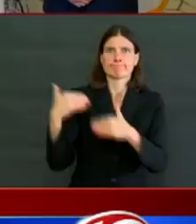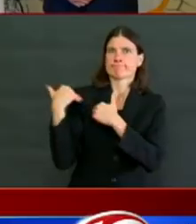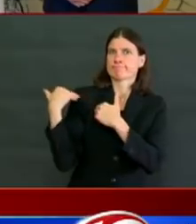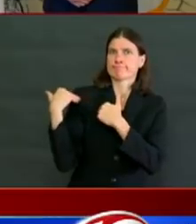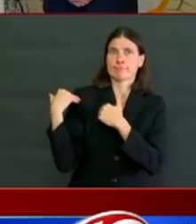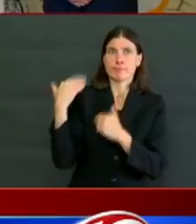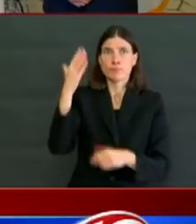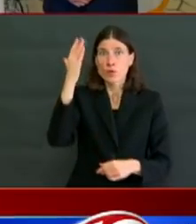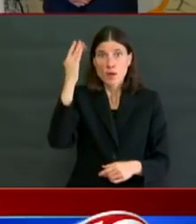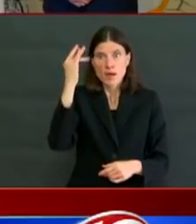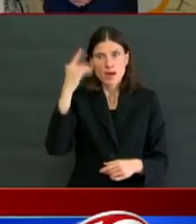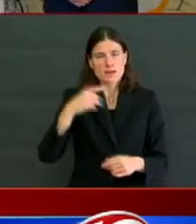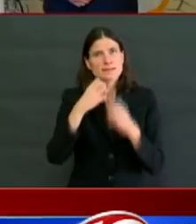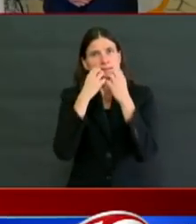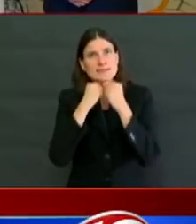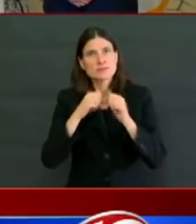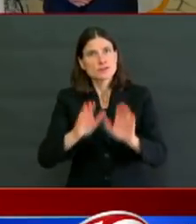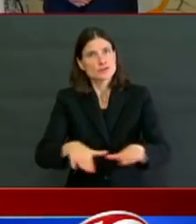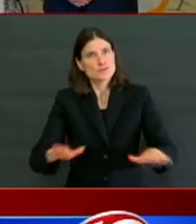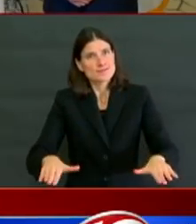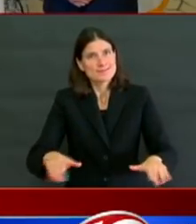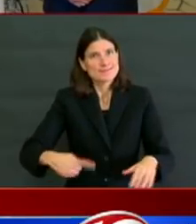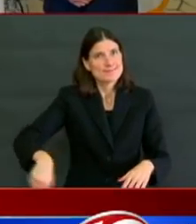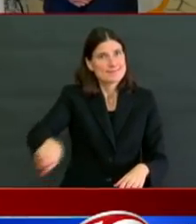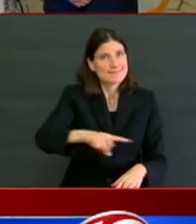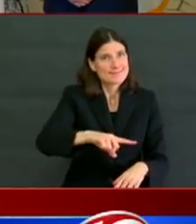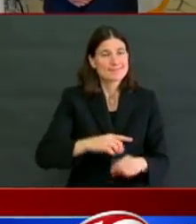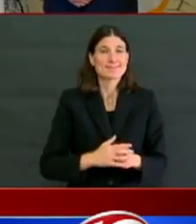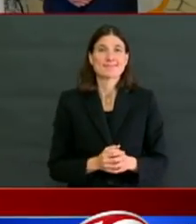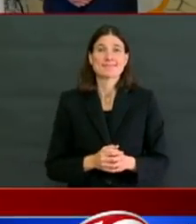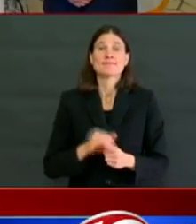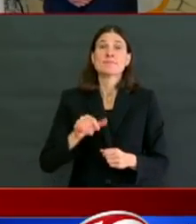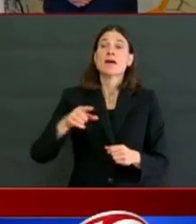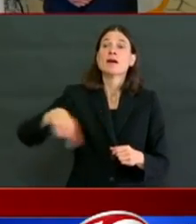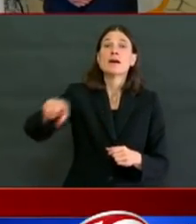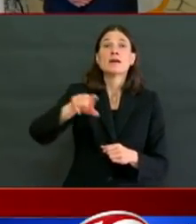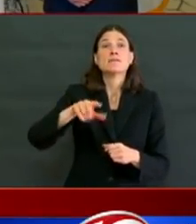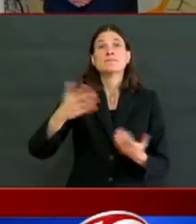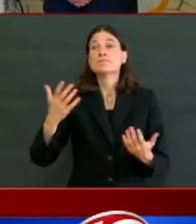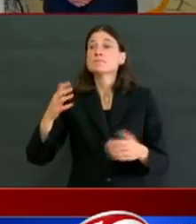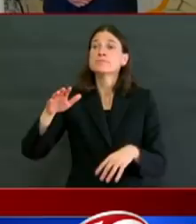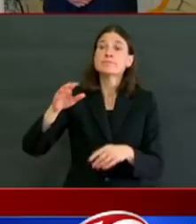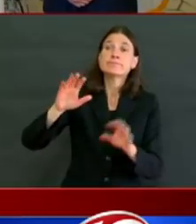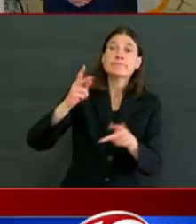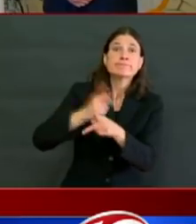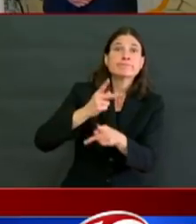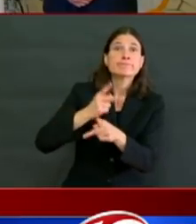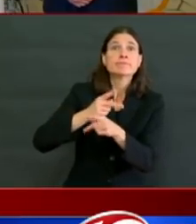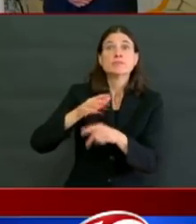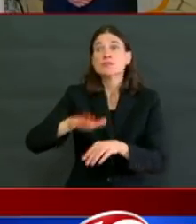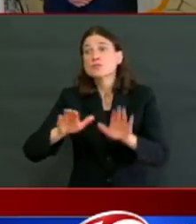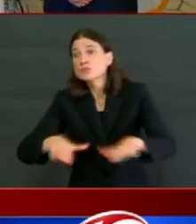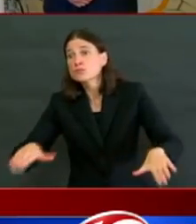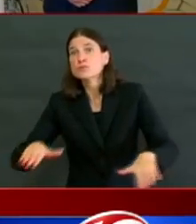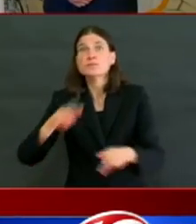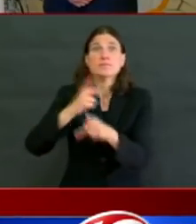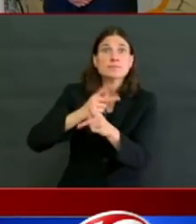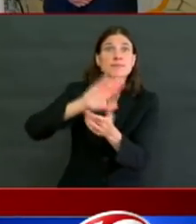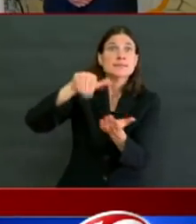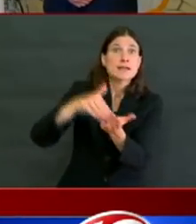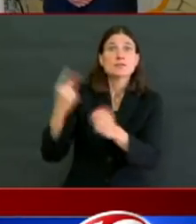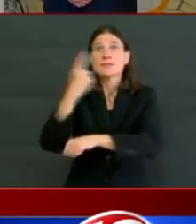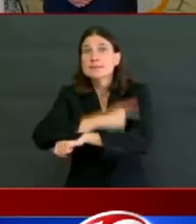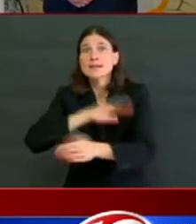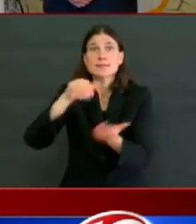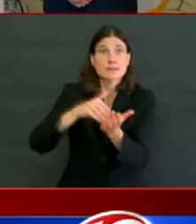order to comply with these new regulations around cleaning and mask wearing and the like. So as a result, to support them and to enable